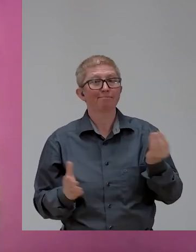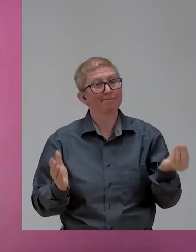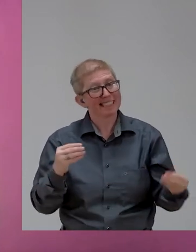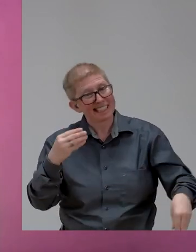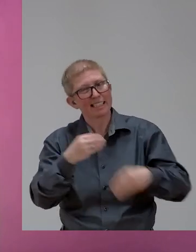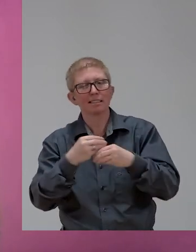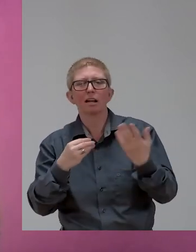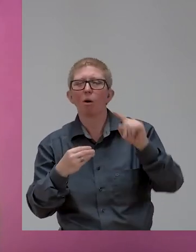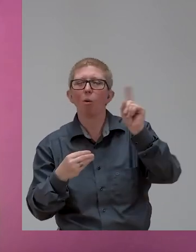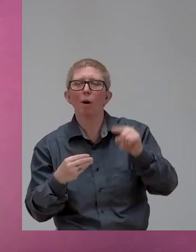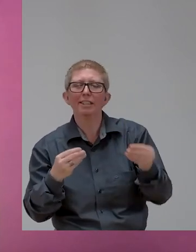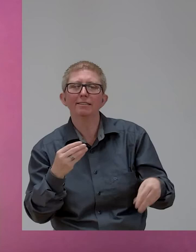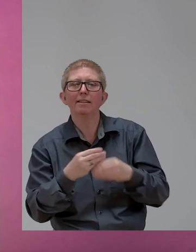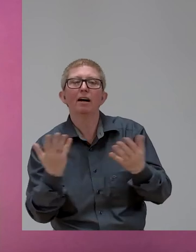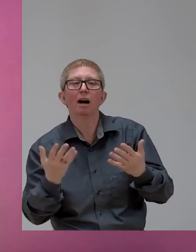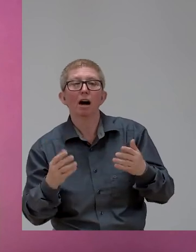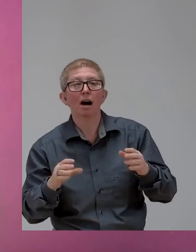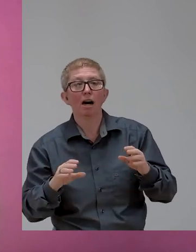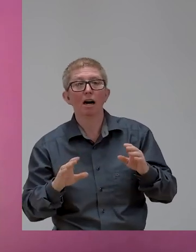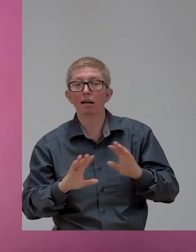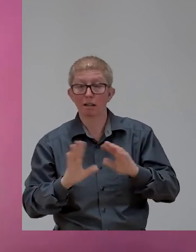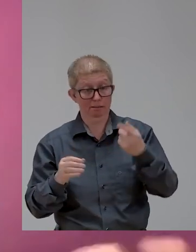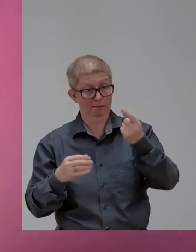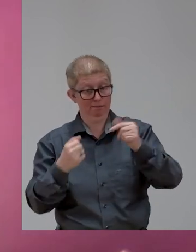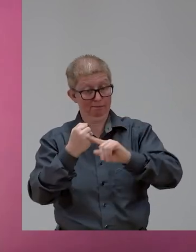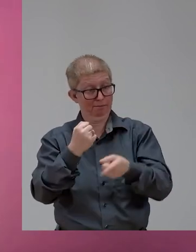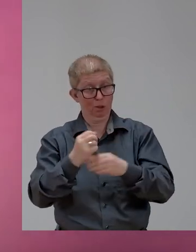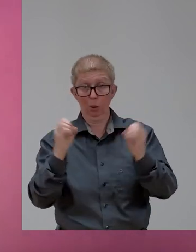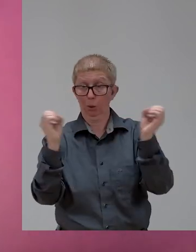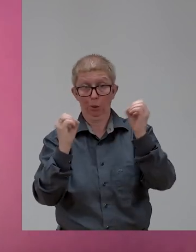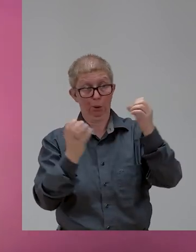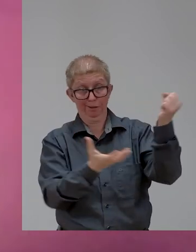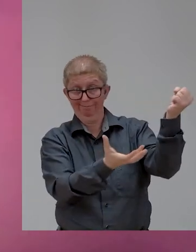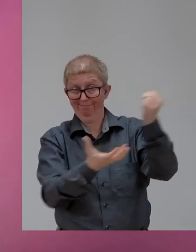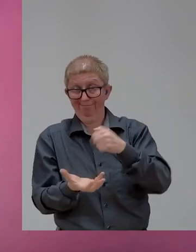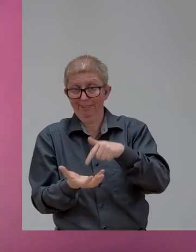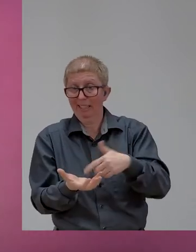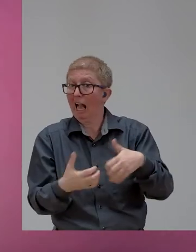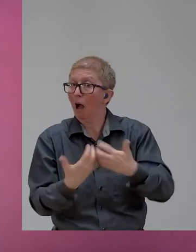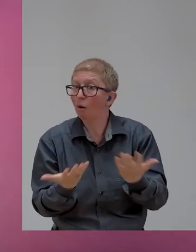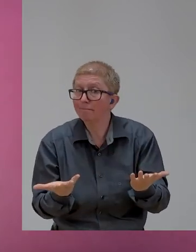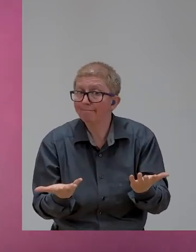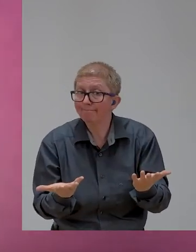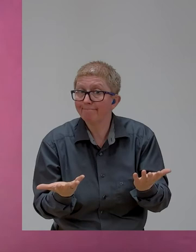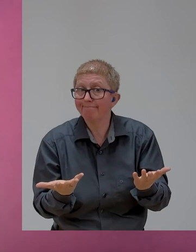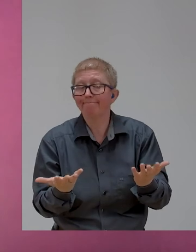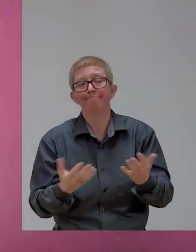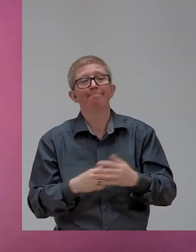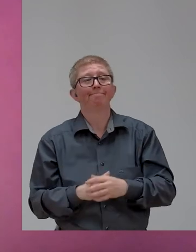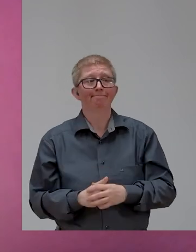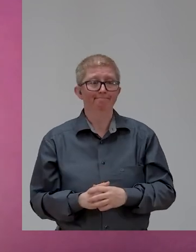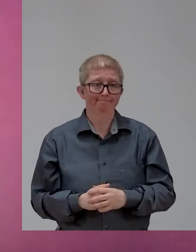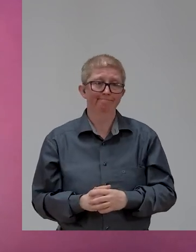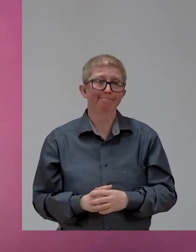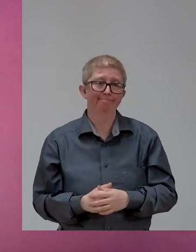know, without any budgets. I think to try and roll the answer into one. In, we